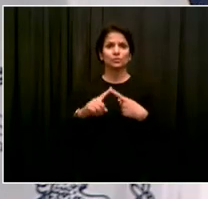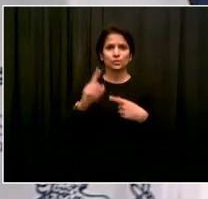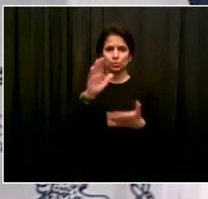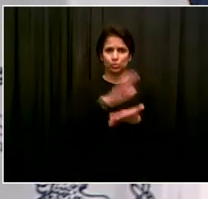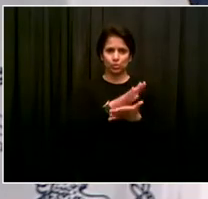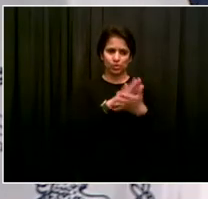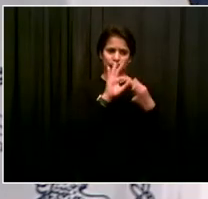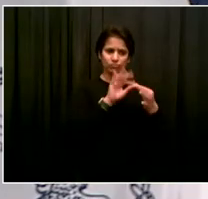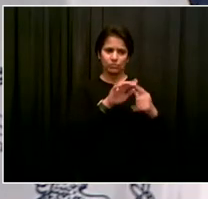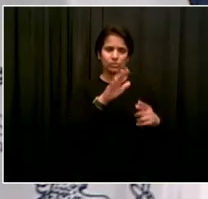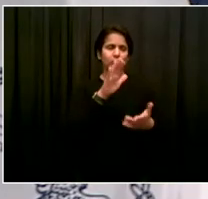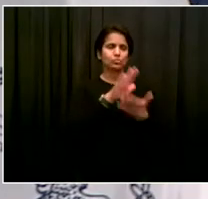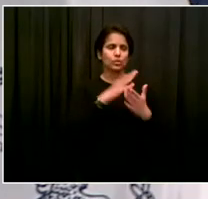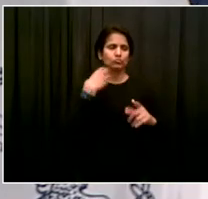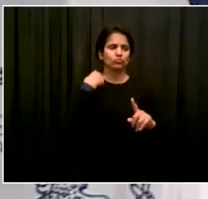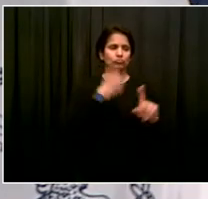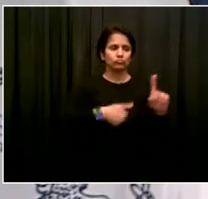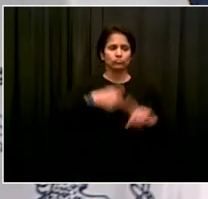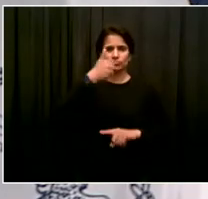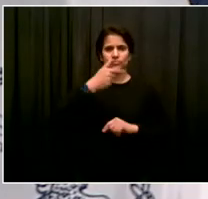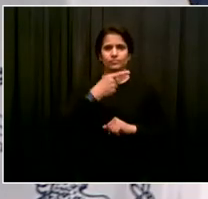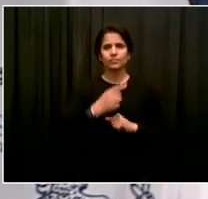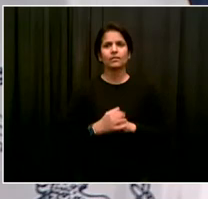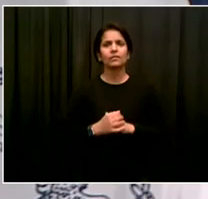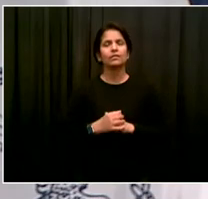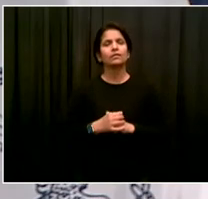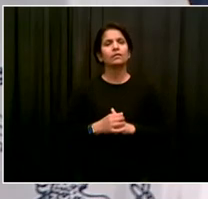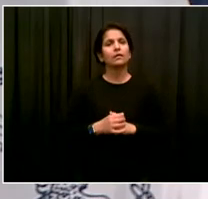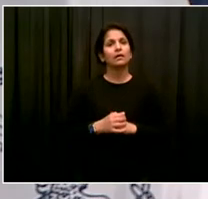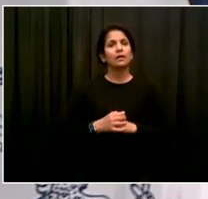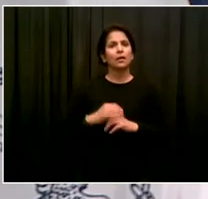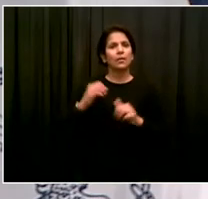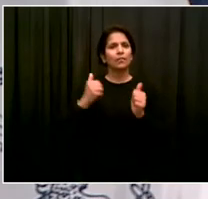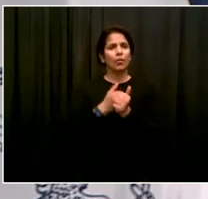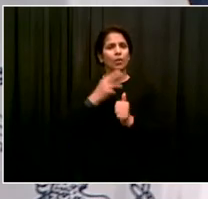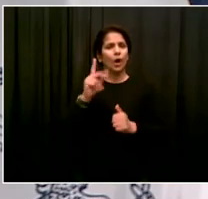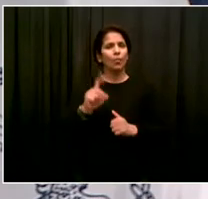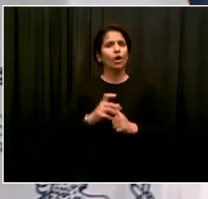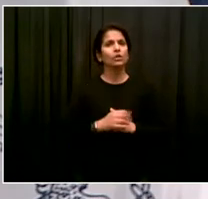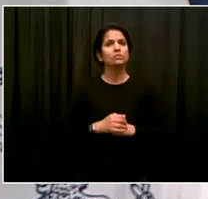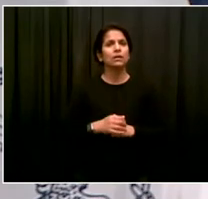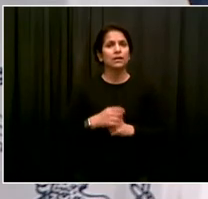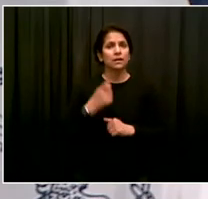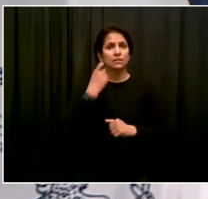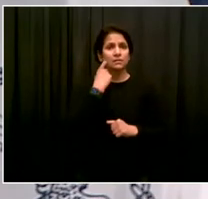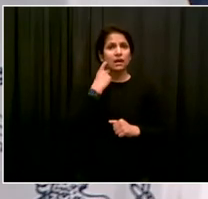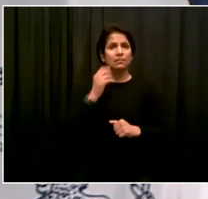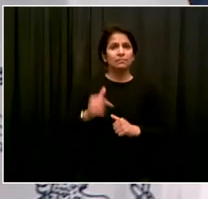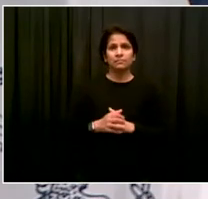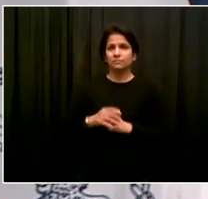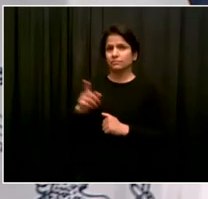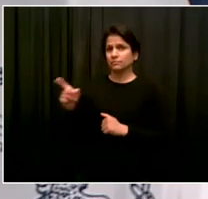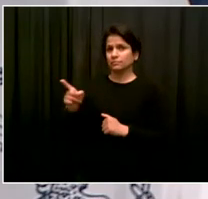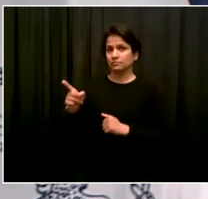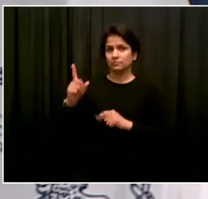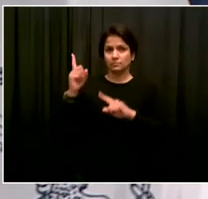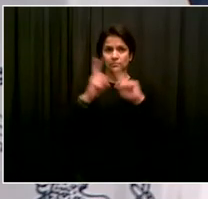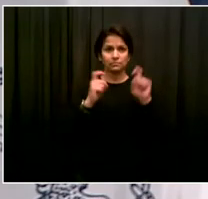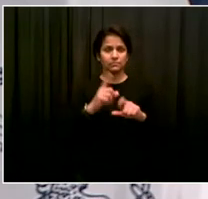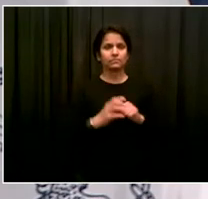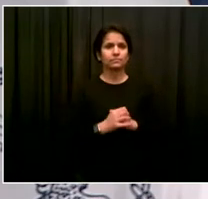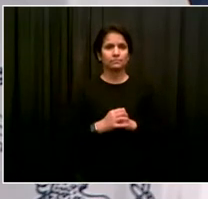I want to follow up on a line questioning that Jessica Gold was asking about. Obviously, we've seen these reports that